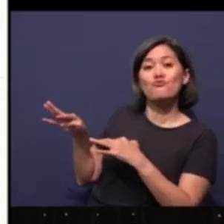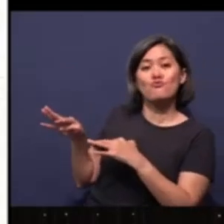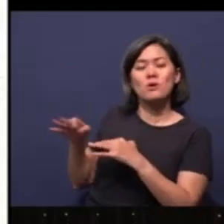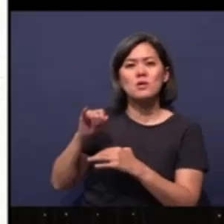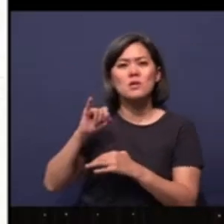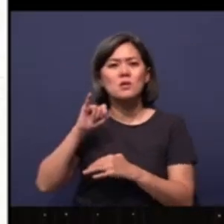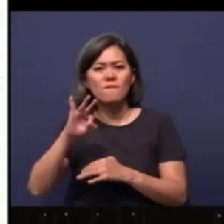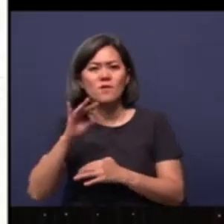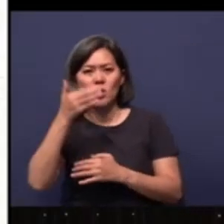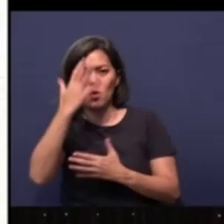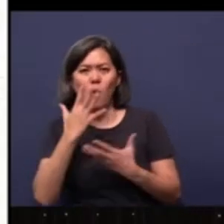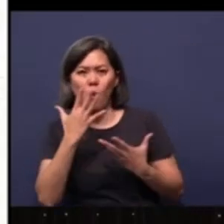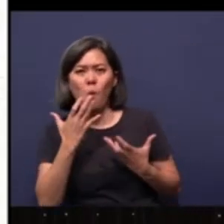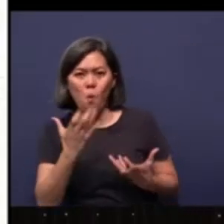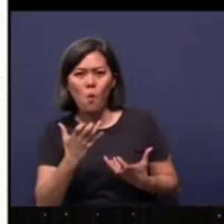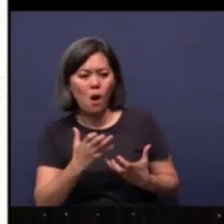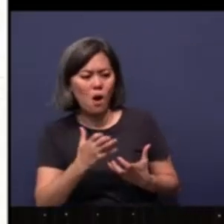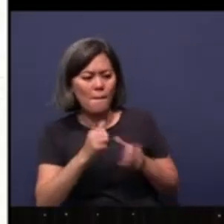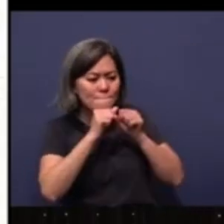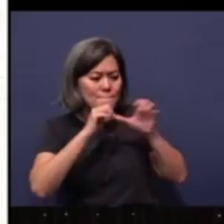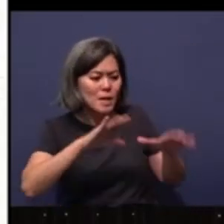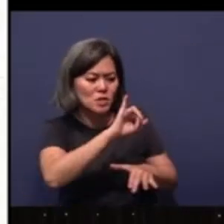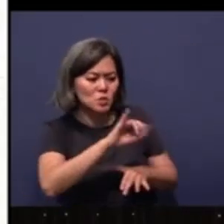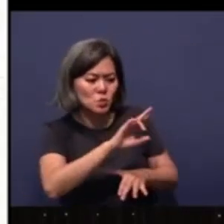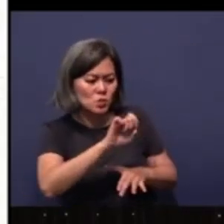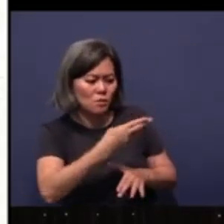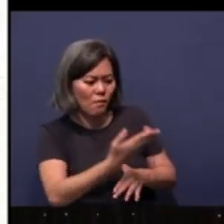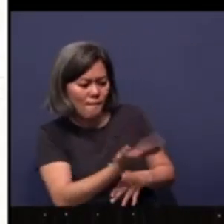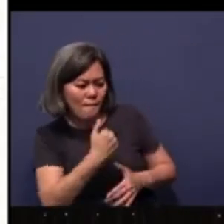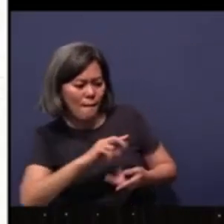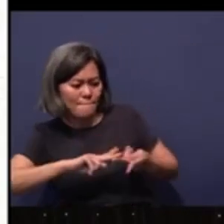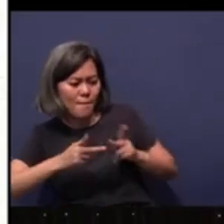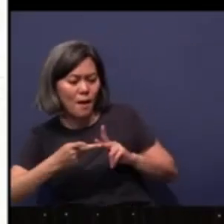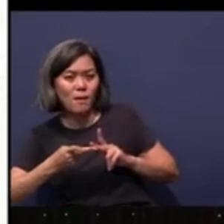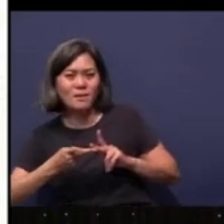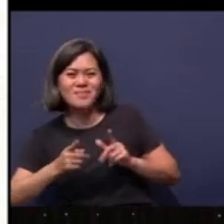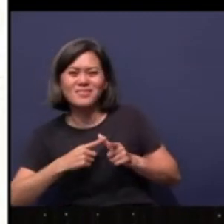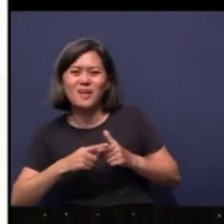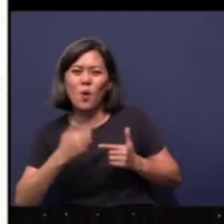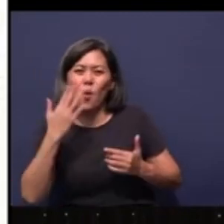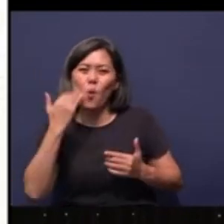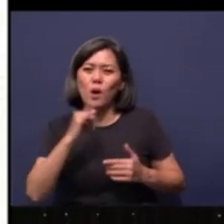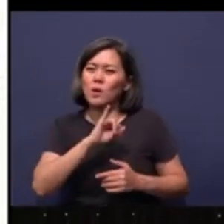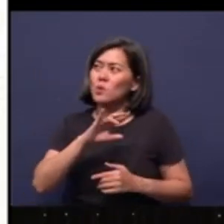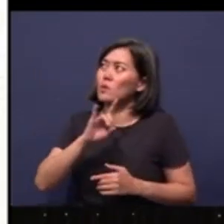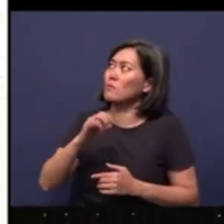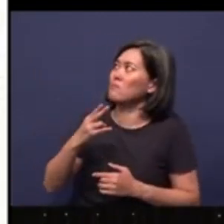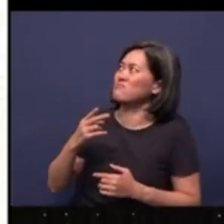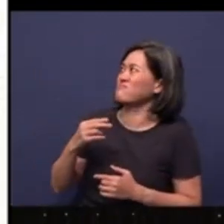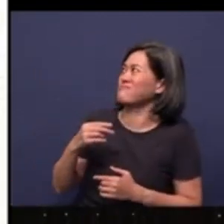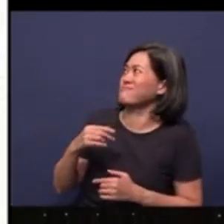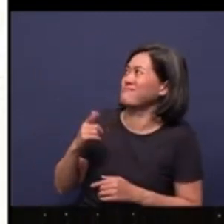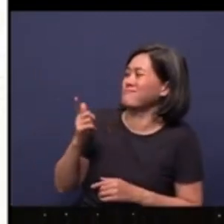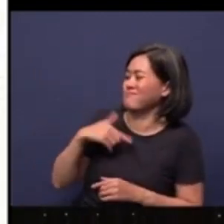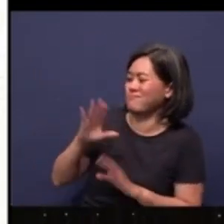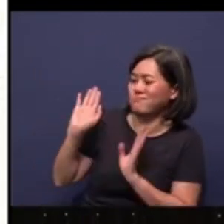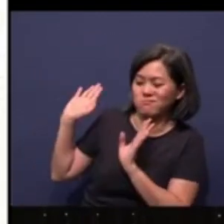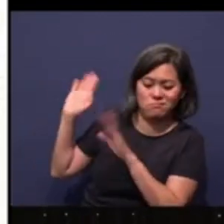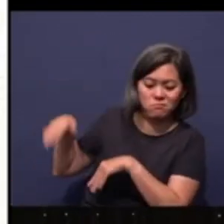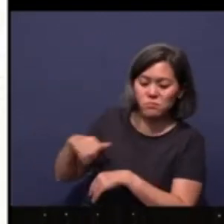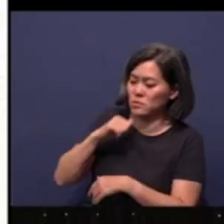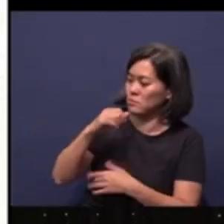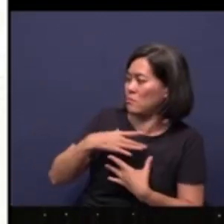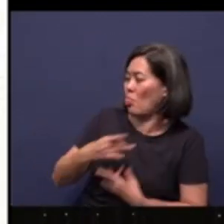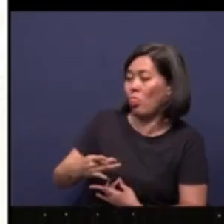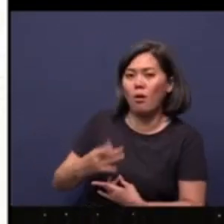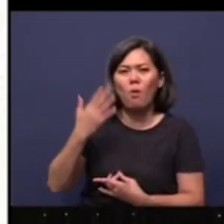Judah, say, come partner with me, then why did Judah said, no, I'm not interested? Why did